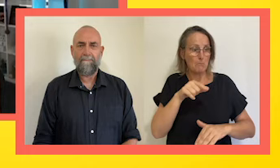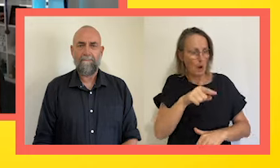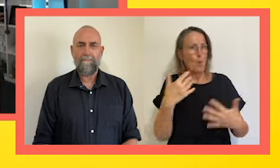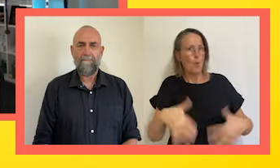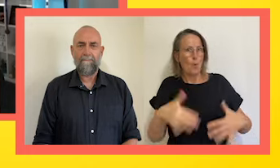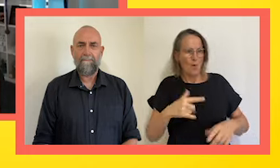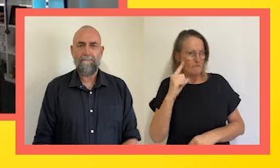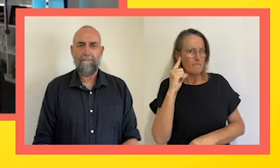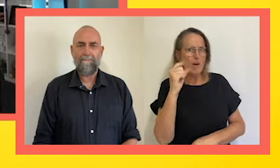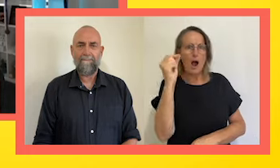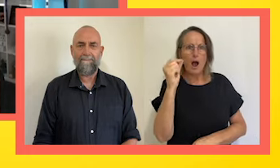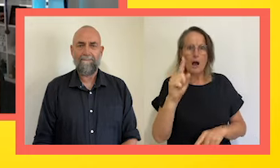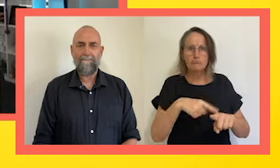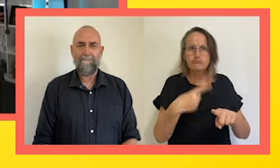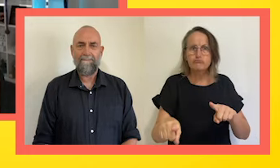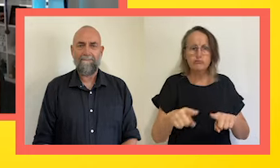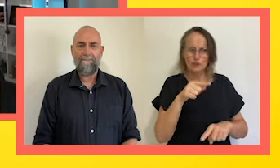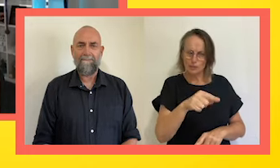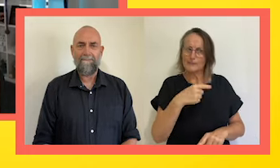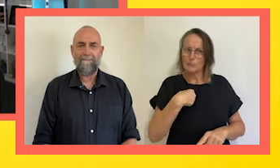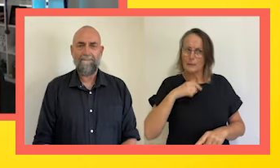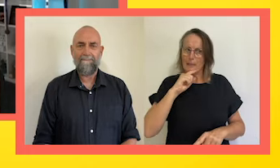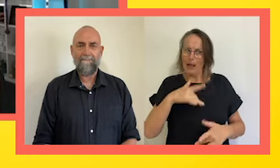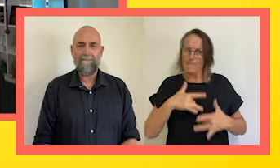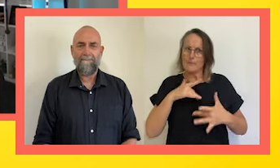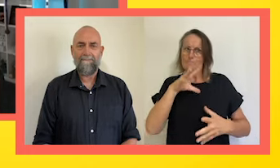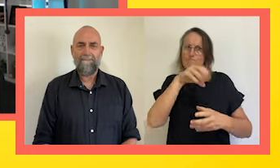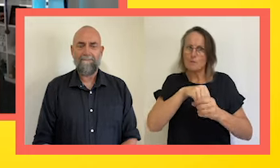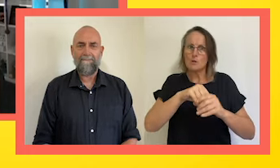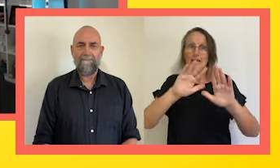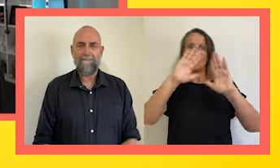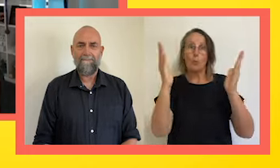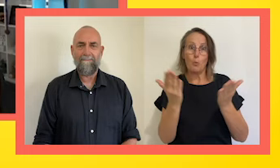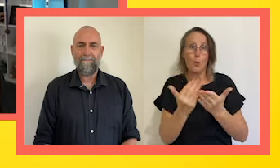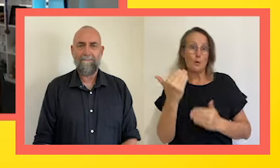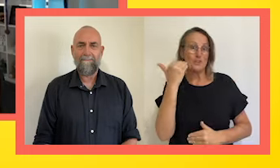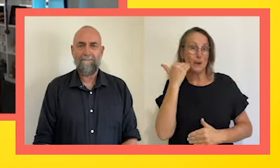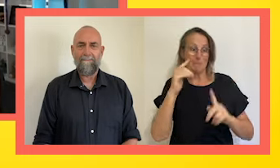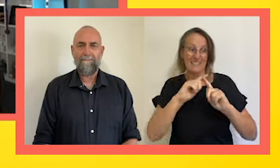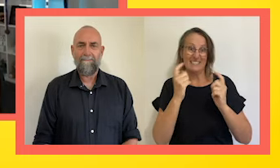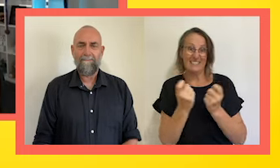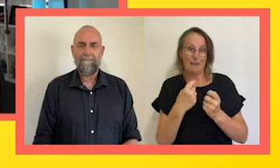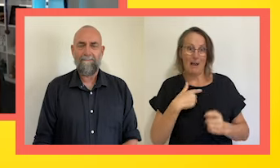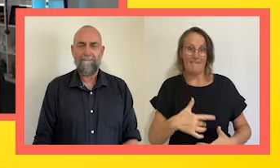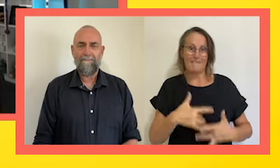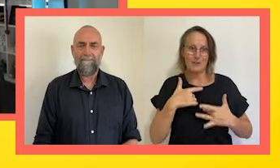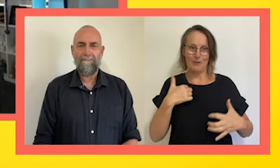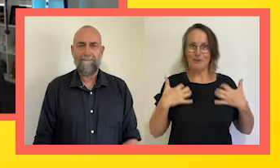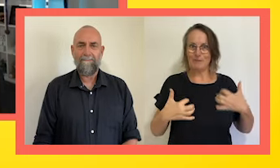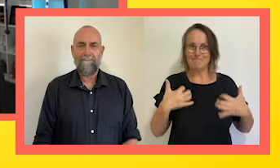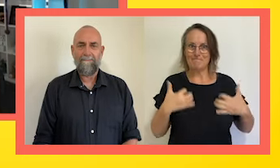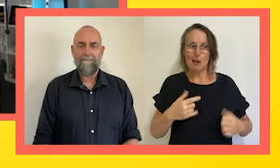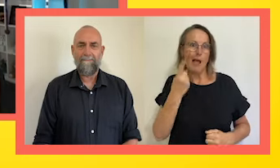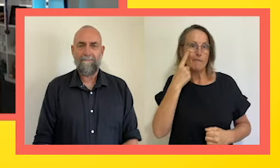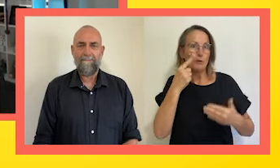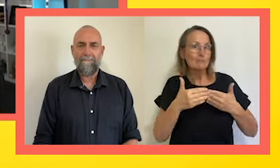faster every time. She's really on track towards making the world champions team this year. And I'm so keen to see how she goes at trials,